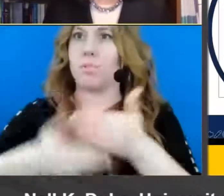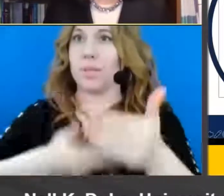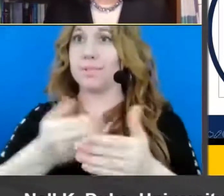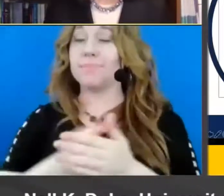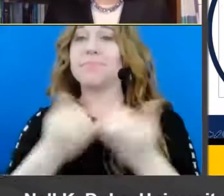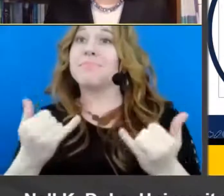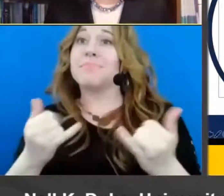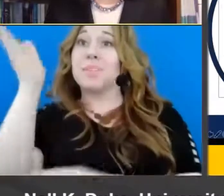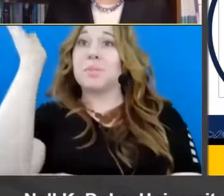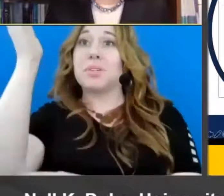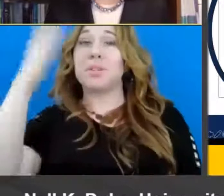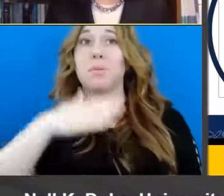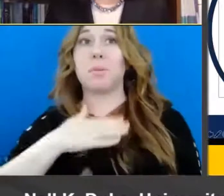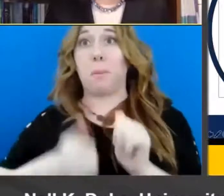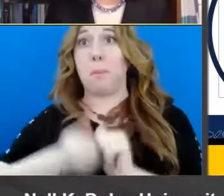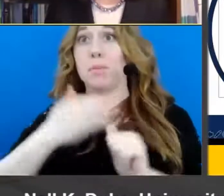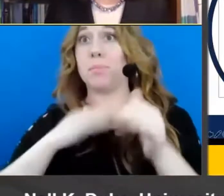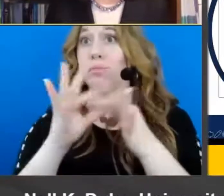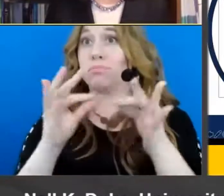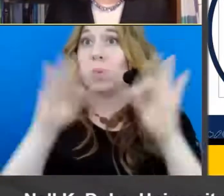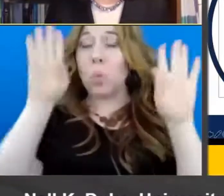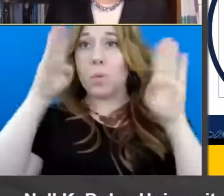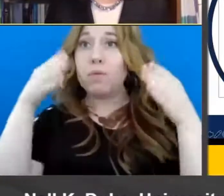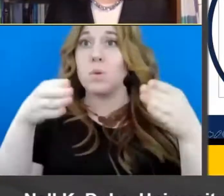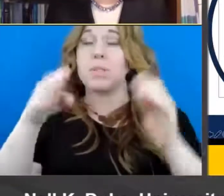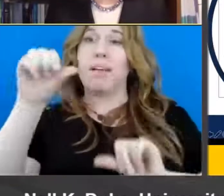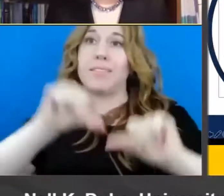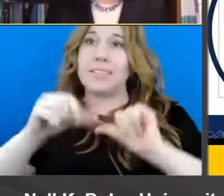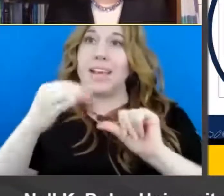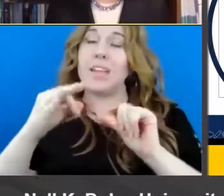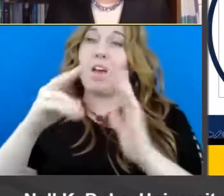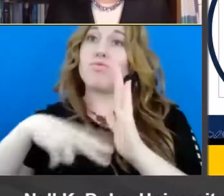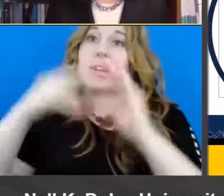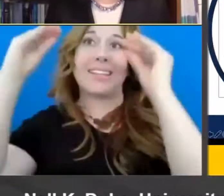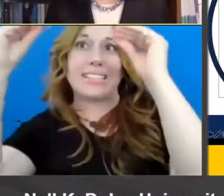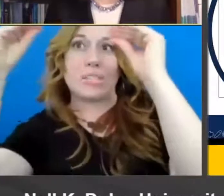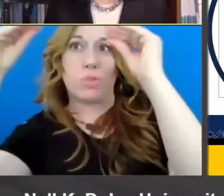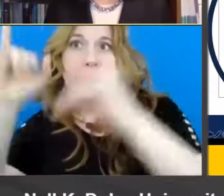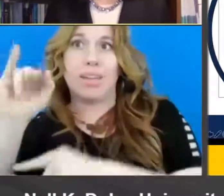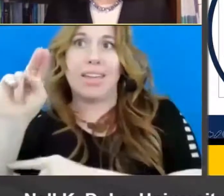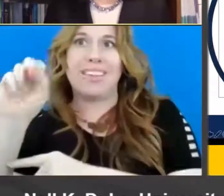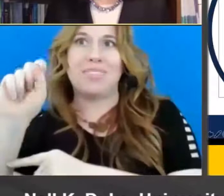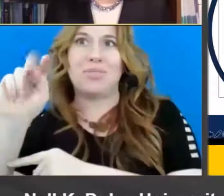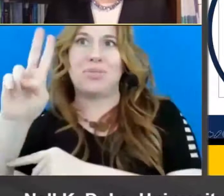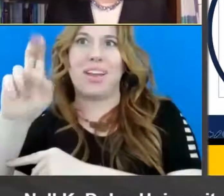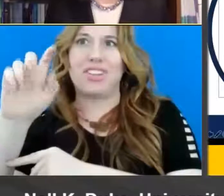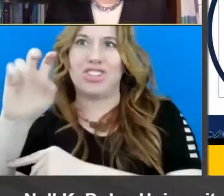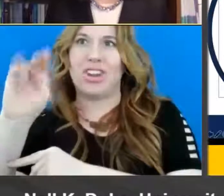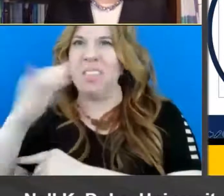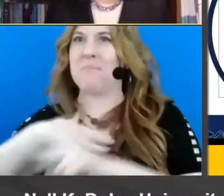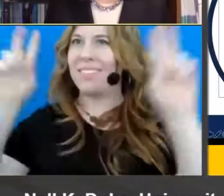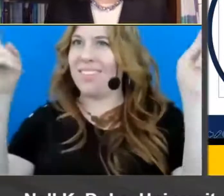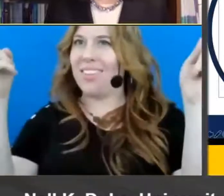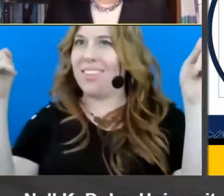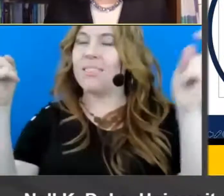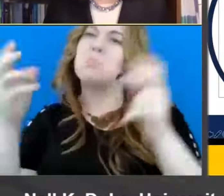most of my remarks will focus on the science of reading instruction, as the title suggests, but I will say a